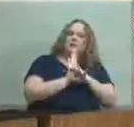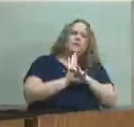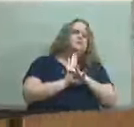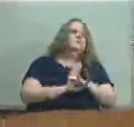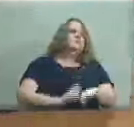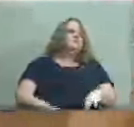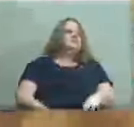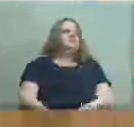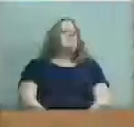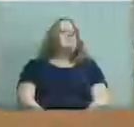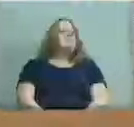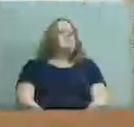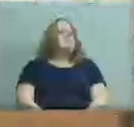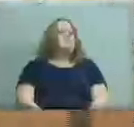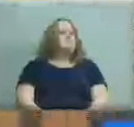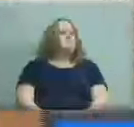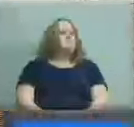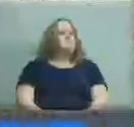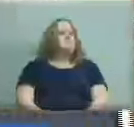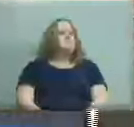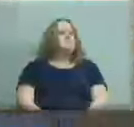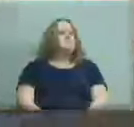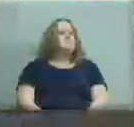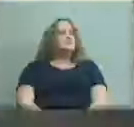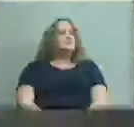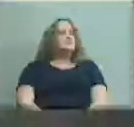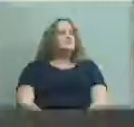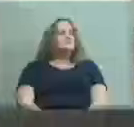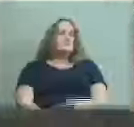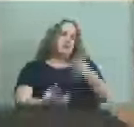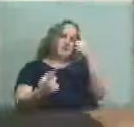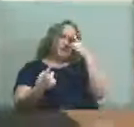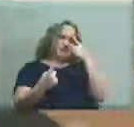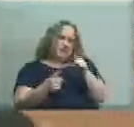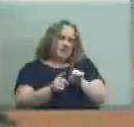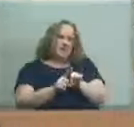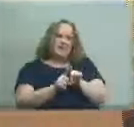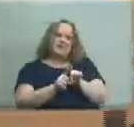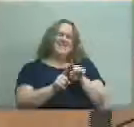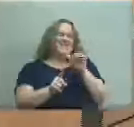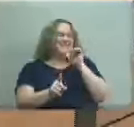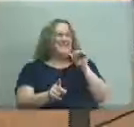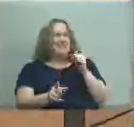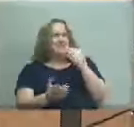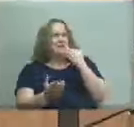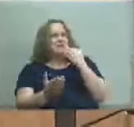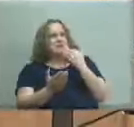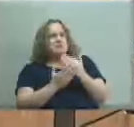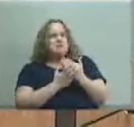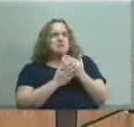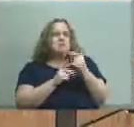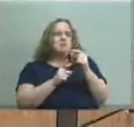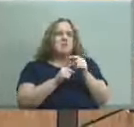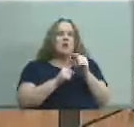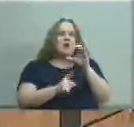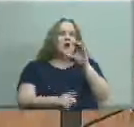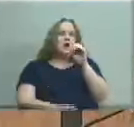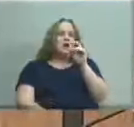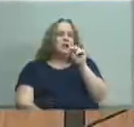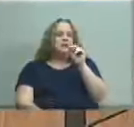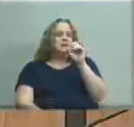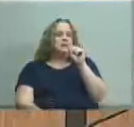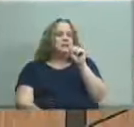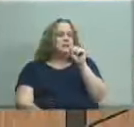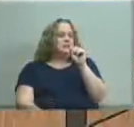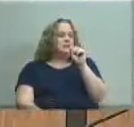a little bit on this i think there um i think um consensus would be too strong a word but i think jonathan's point